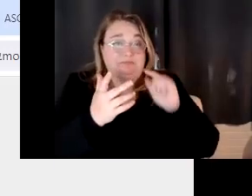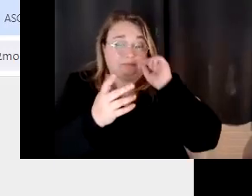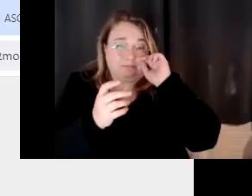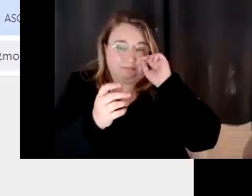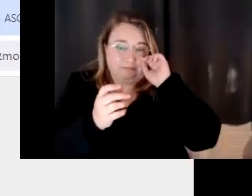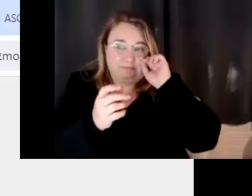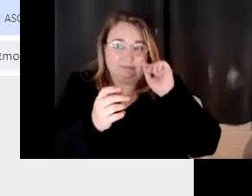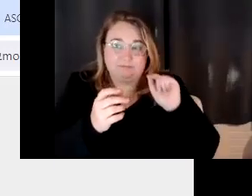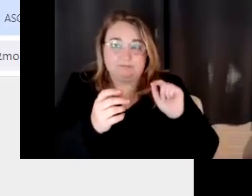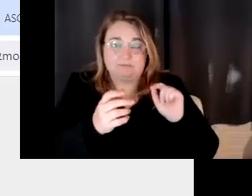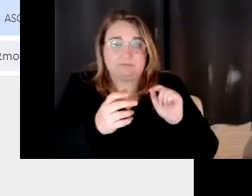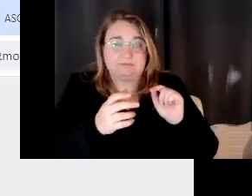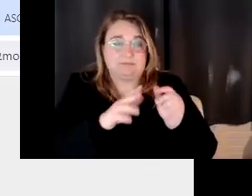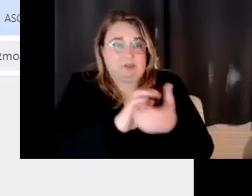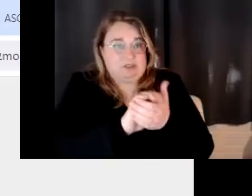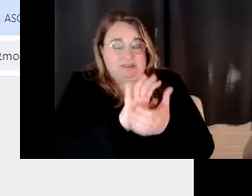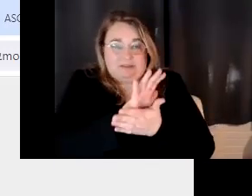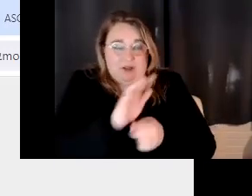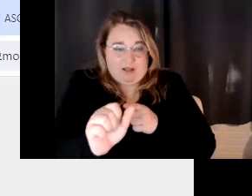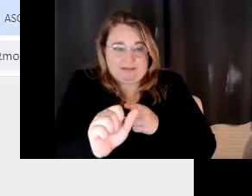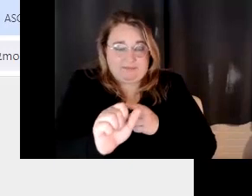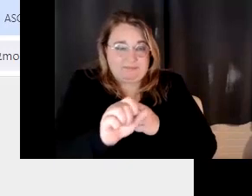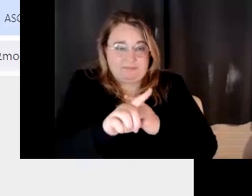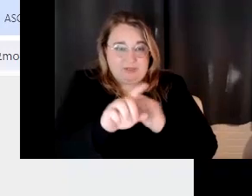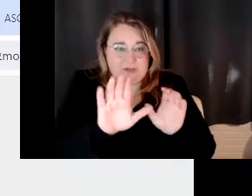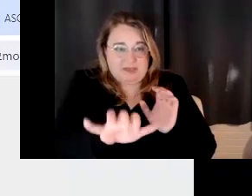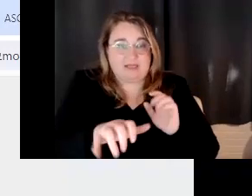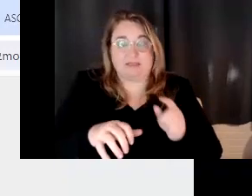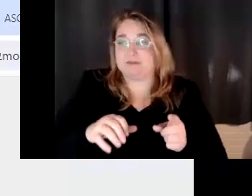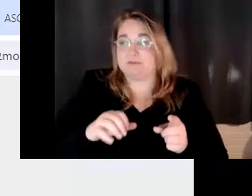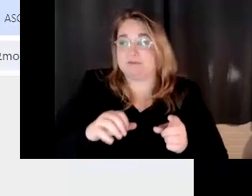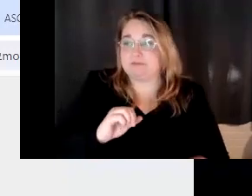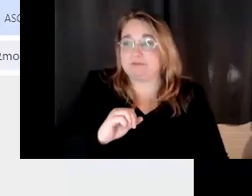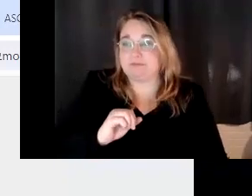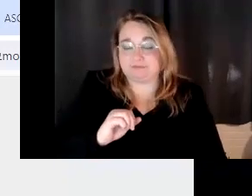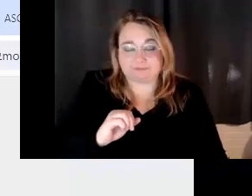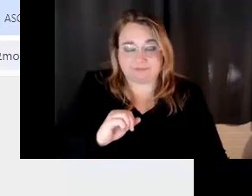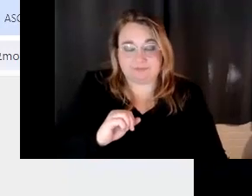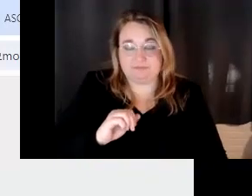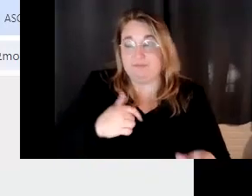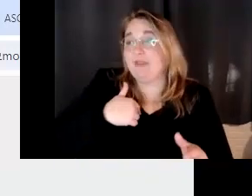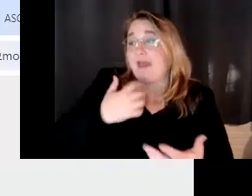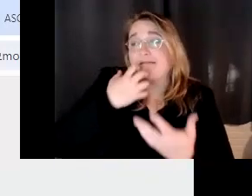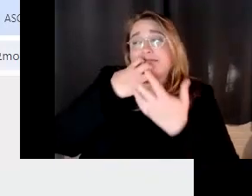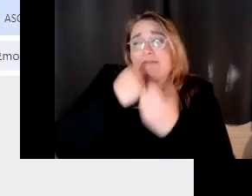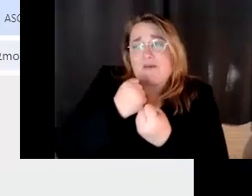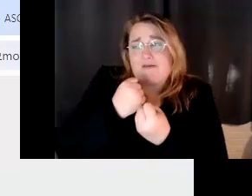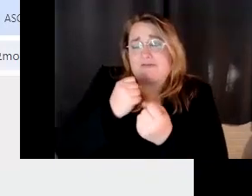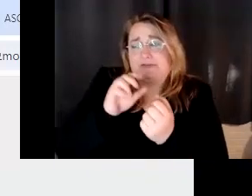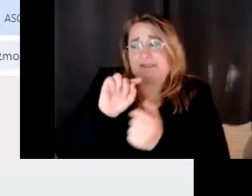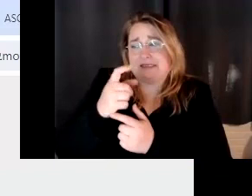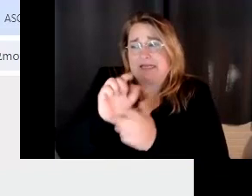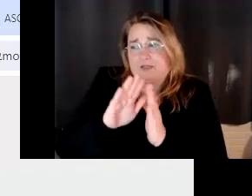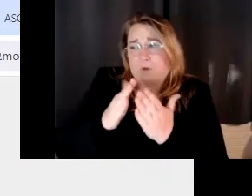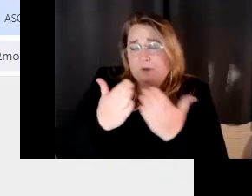well, congratulations. That's awesome. Um, we'll see how that goes. Well, I loved the textbook. So yeah. Yeah. And